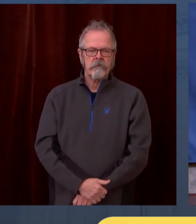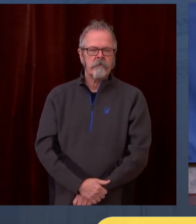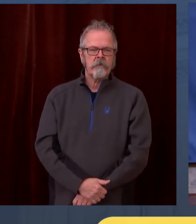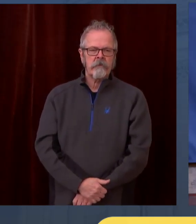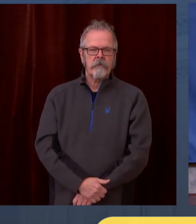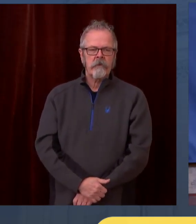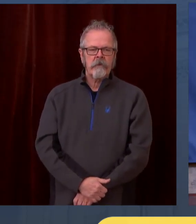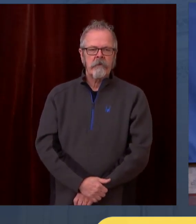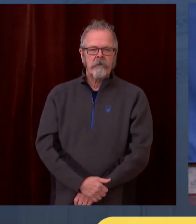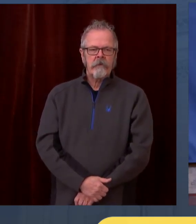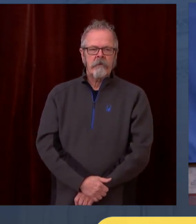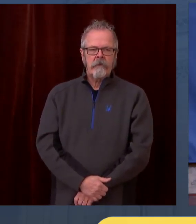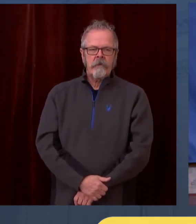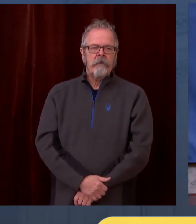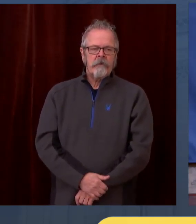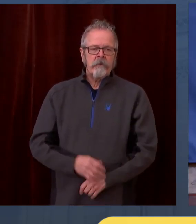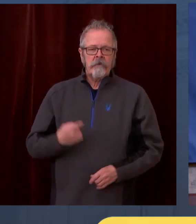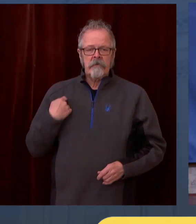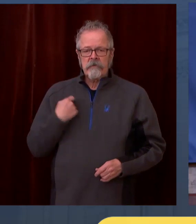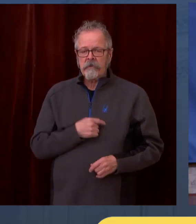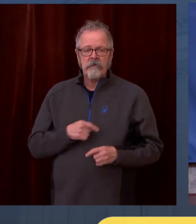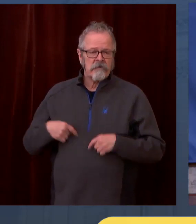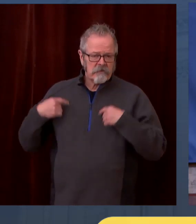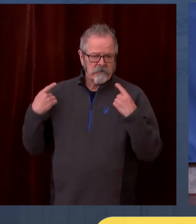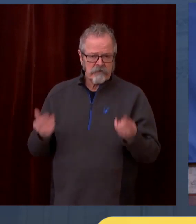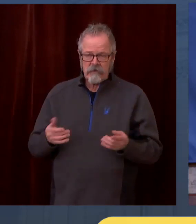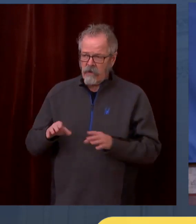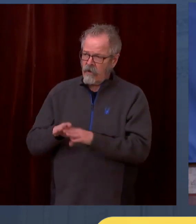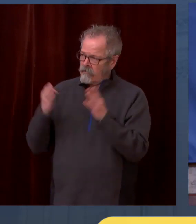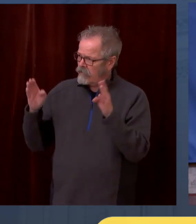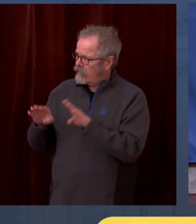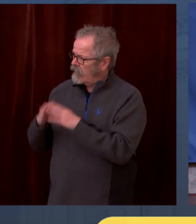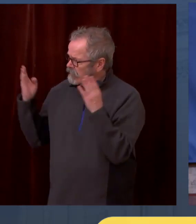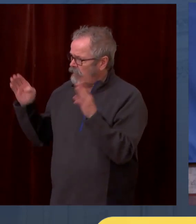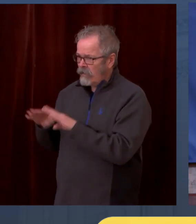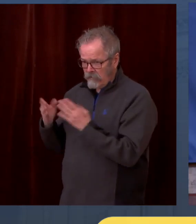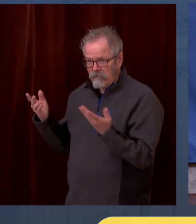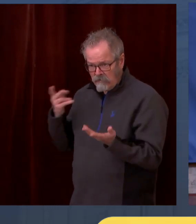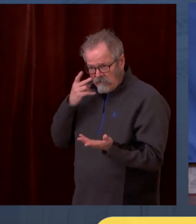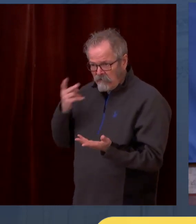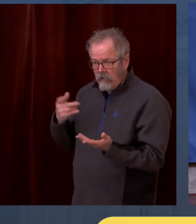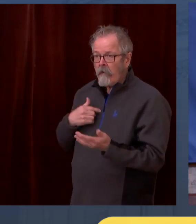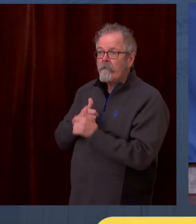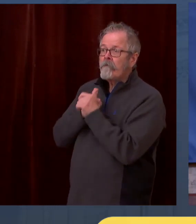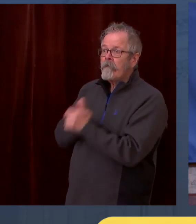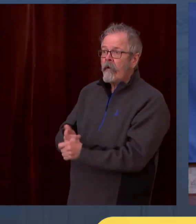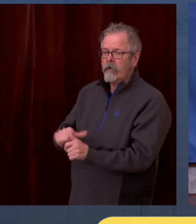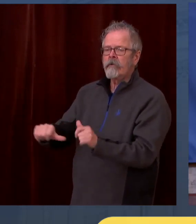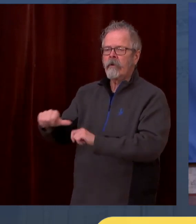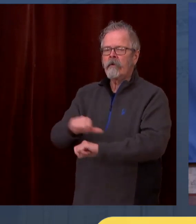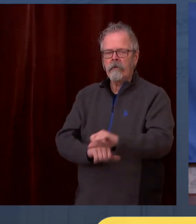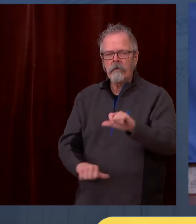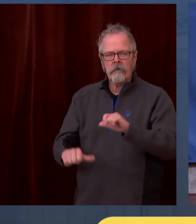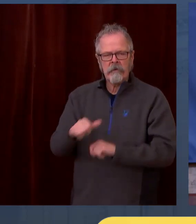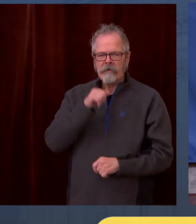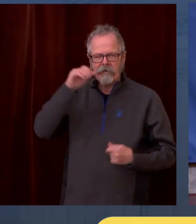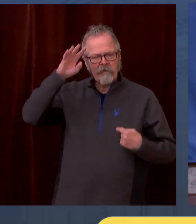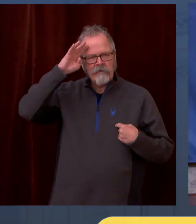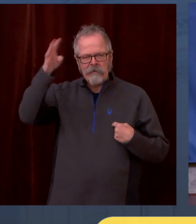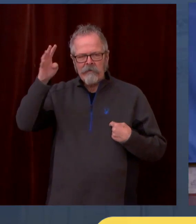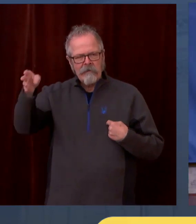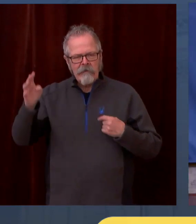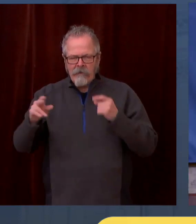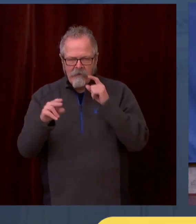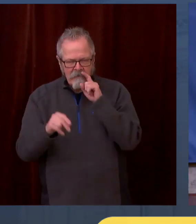these scientific issues and the new information about the efficacy of the vaccines. We obviously then look at the